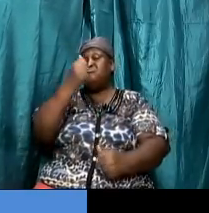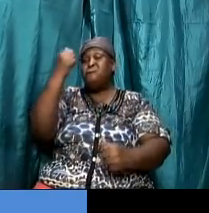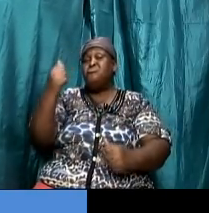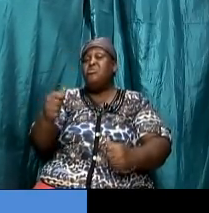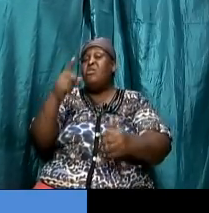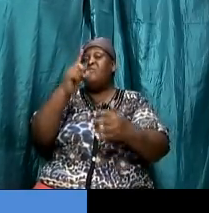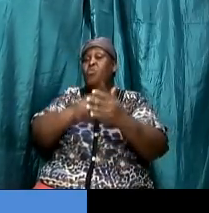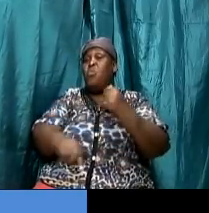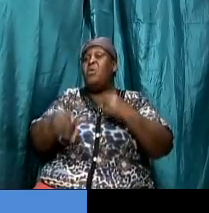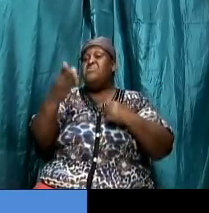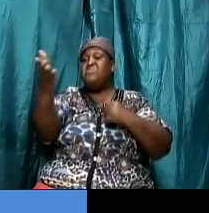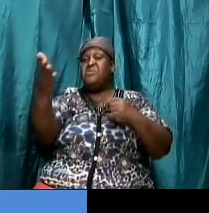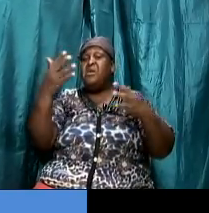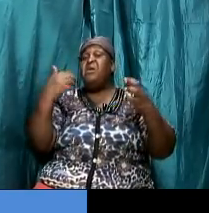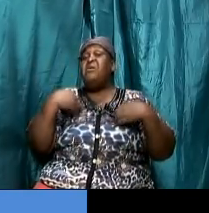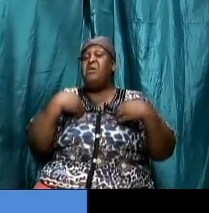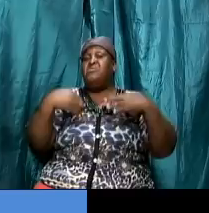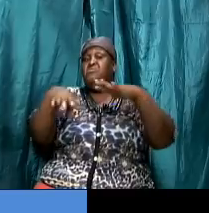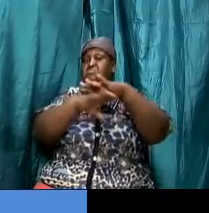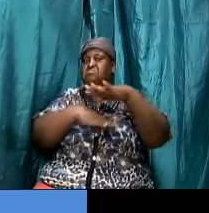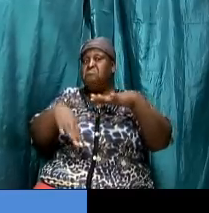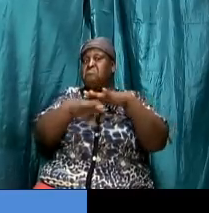have under the law